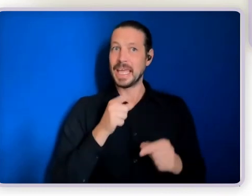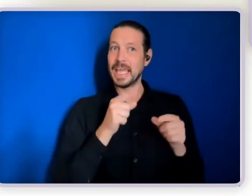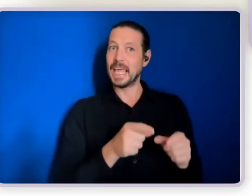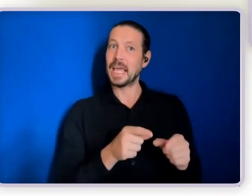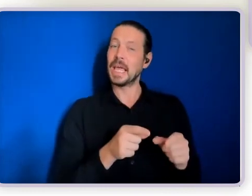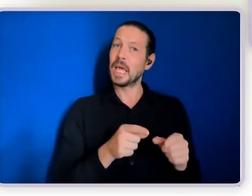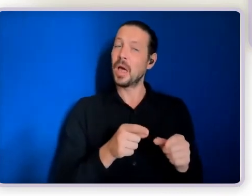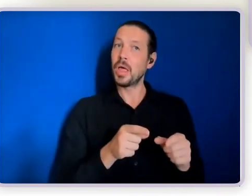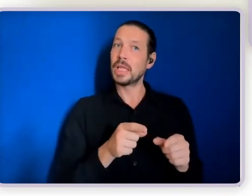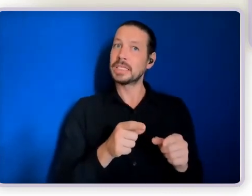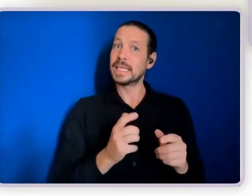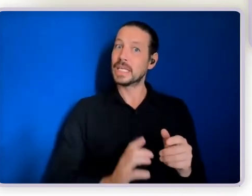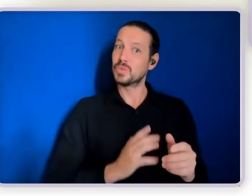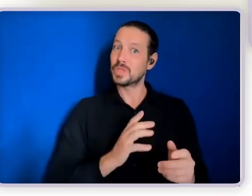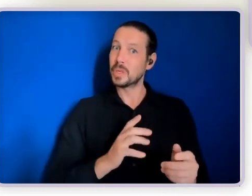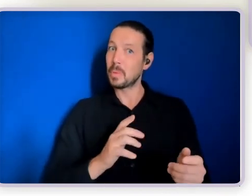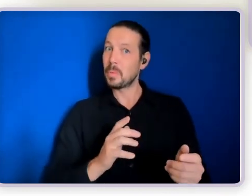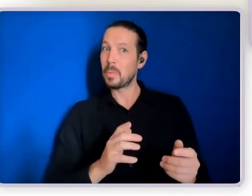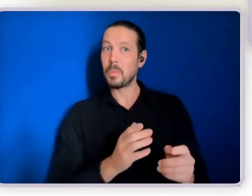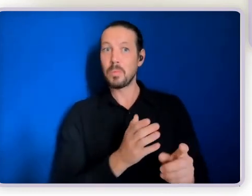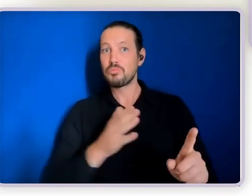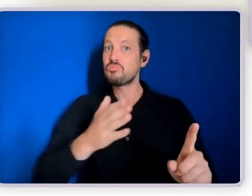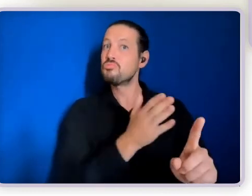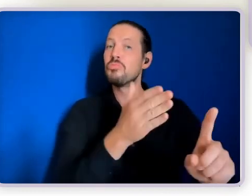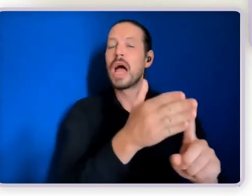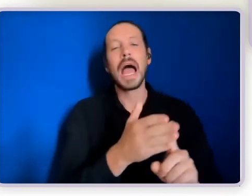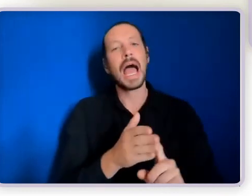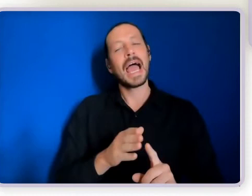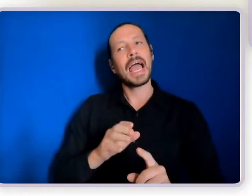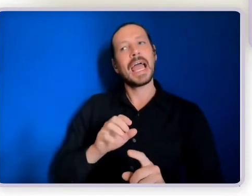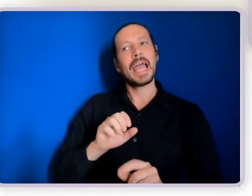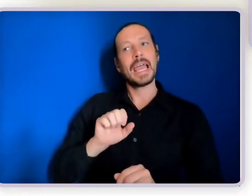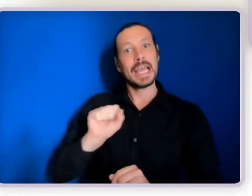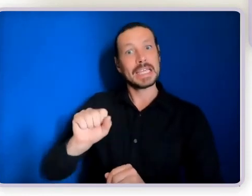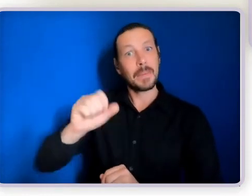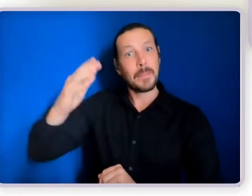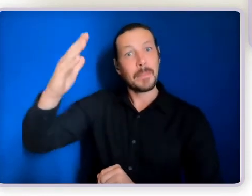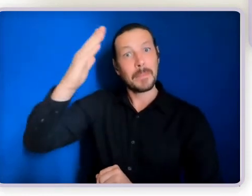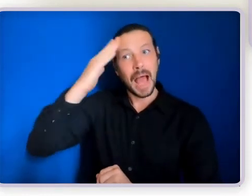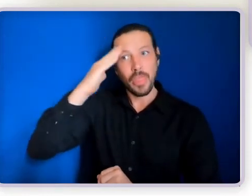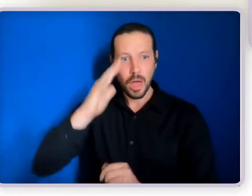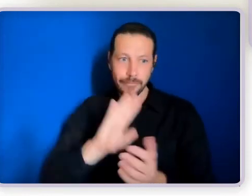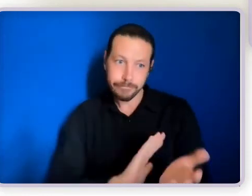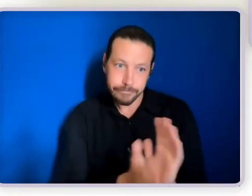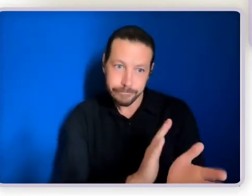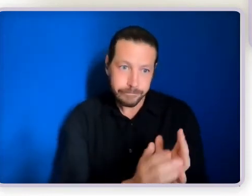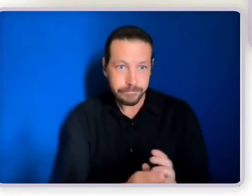was a movement his mother didn't have any involvement in at all most of the other things she's had a part in supporting